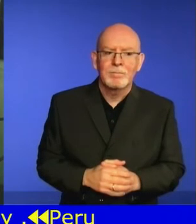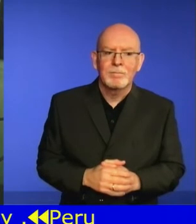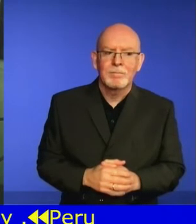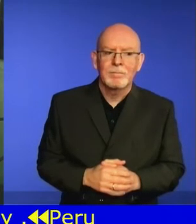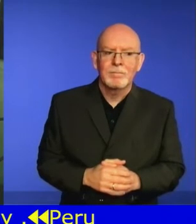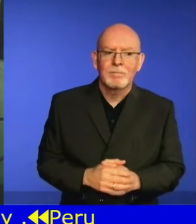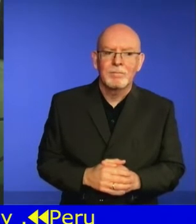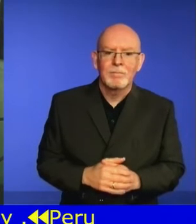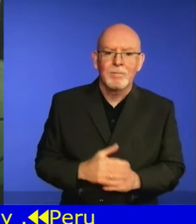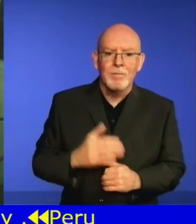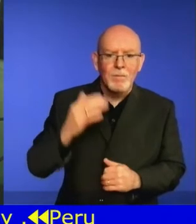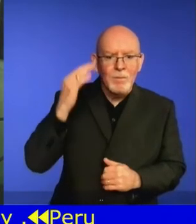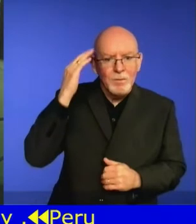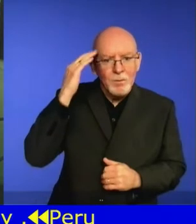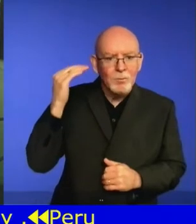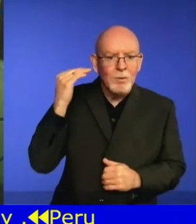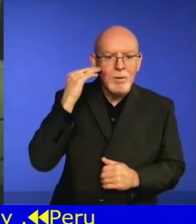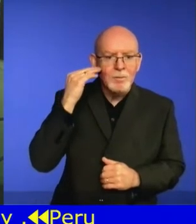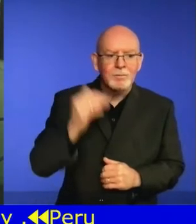Romania,